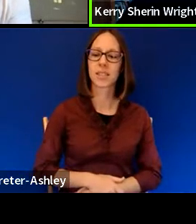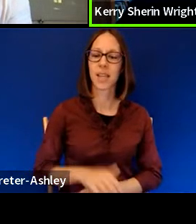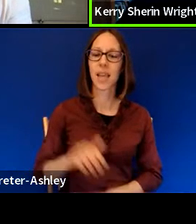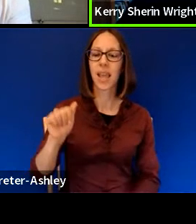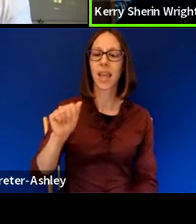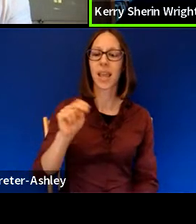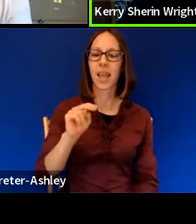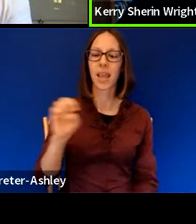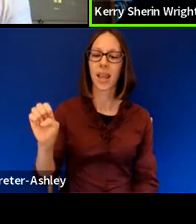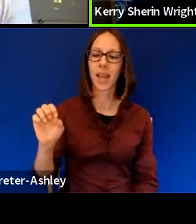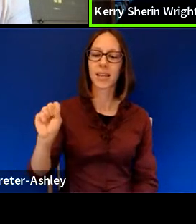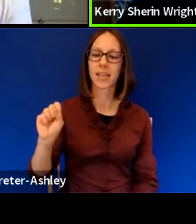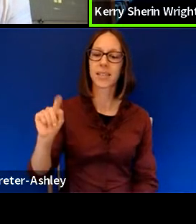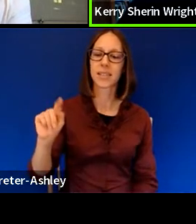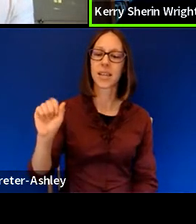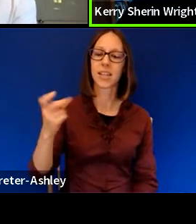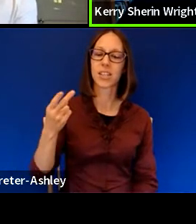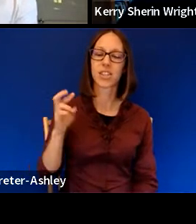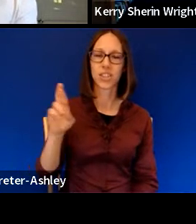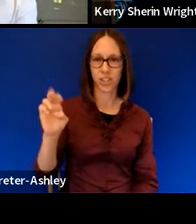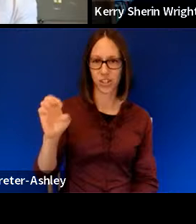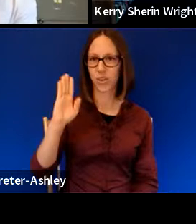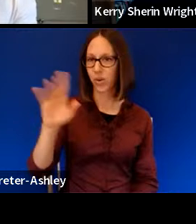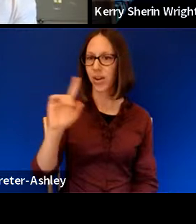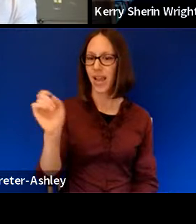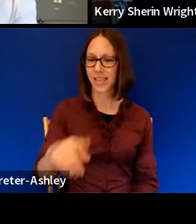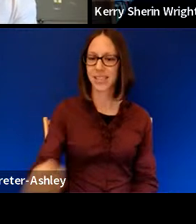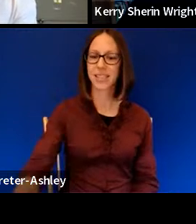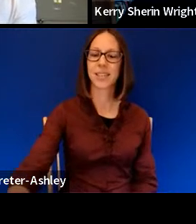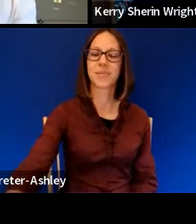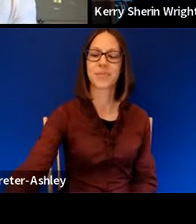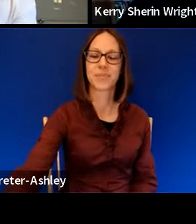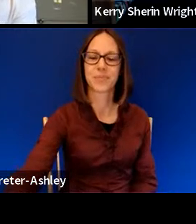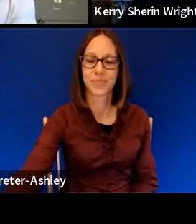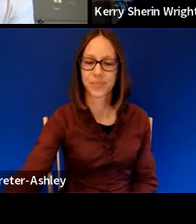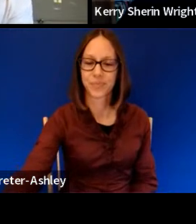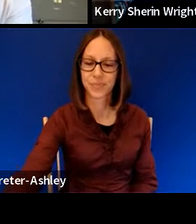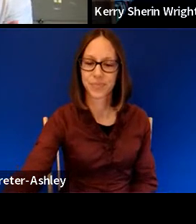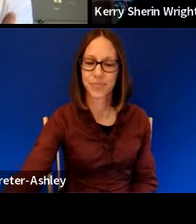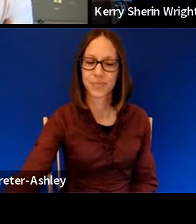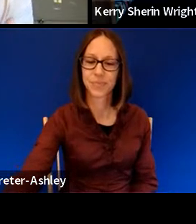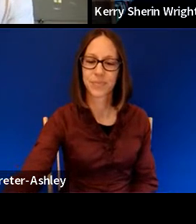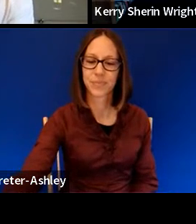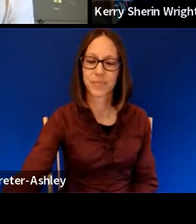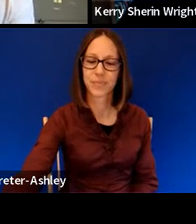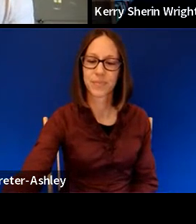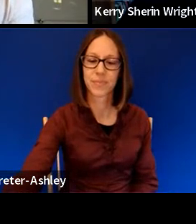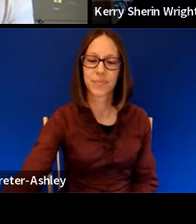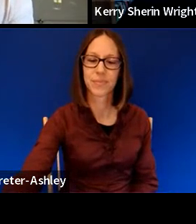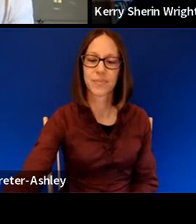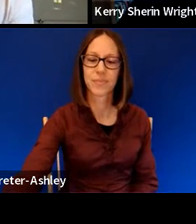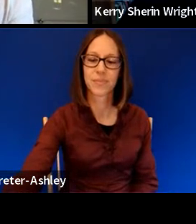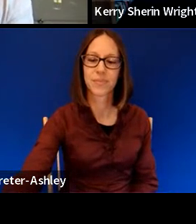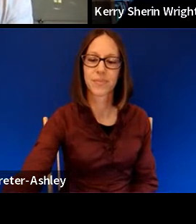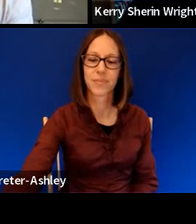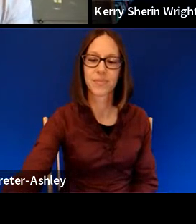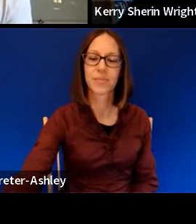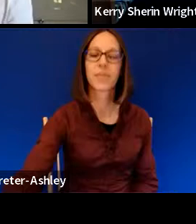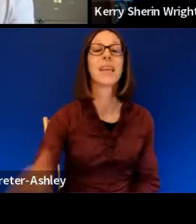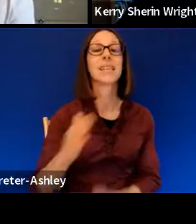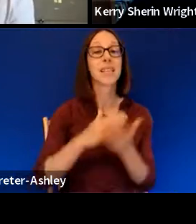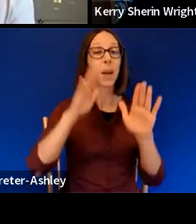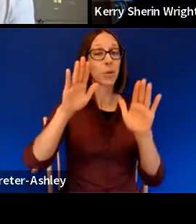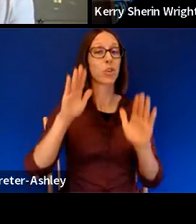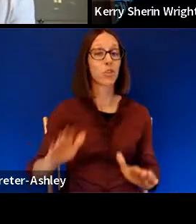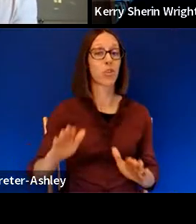Statura is there to ask them. Great. Thank you. Uh, we have some great questions. And remember that there will be